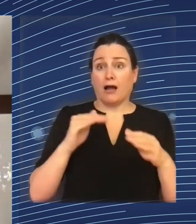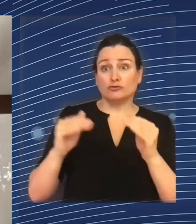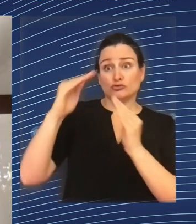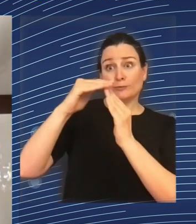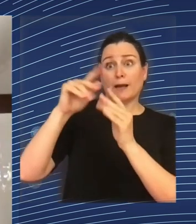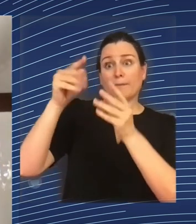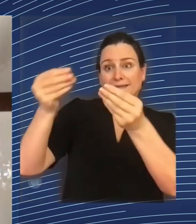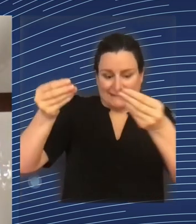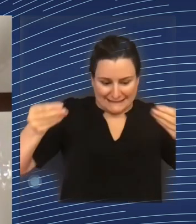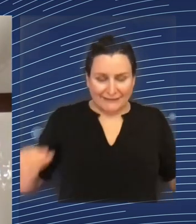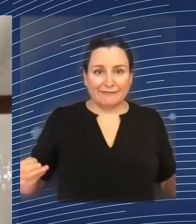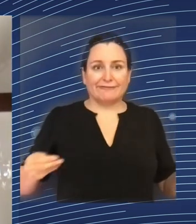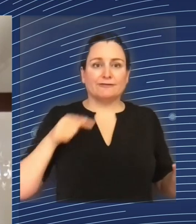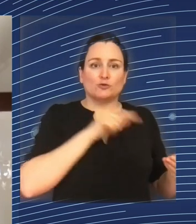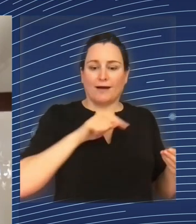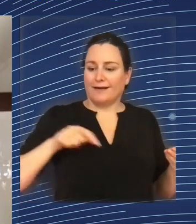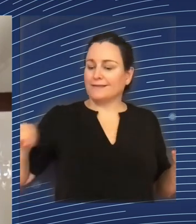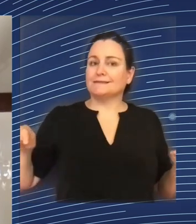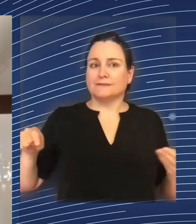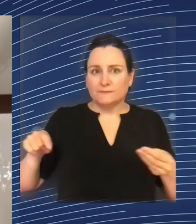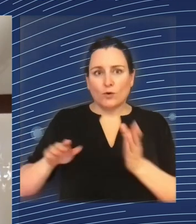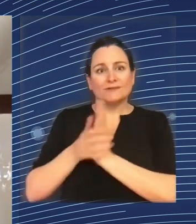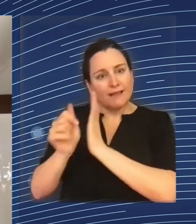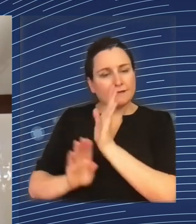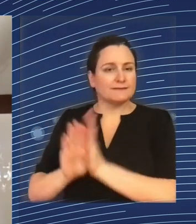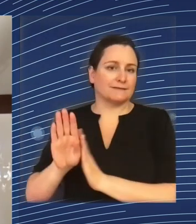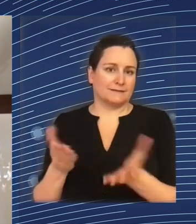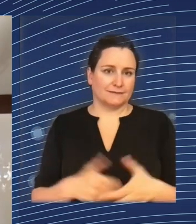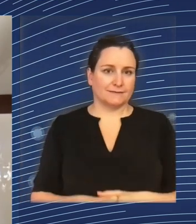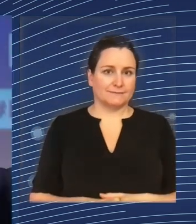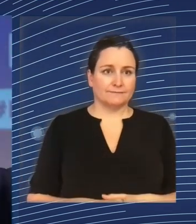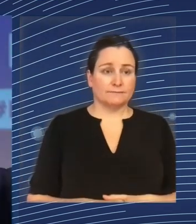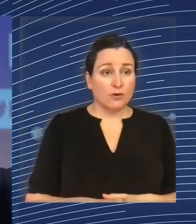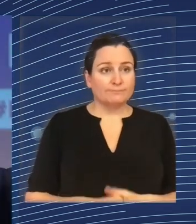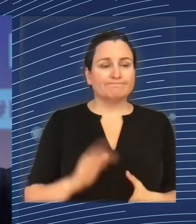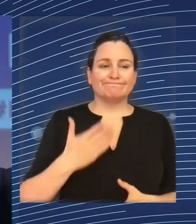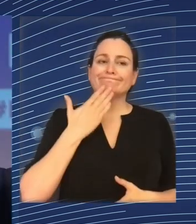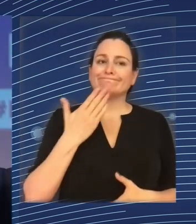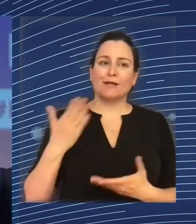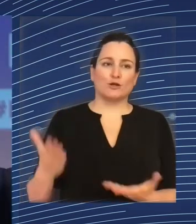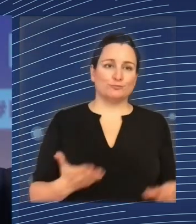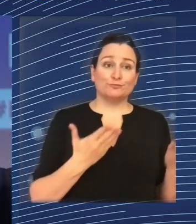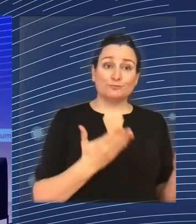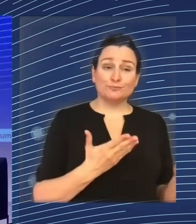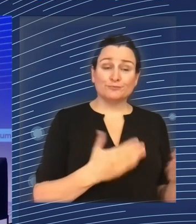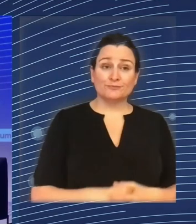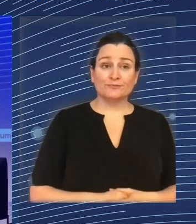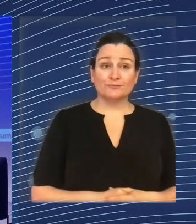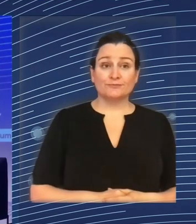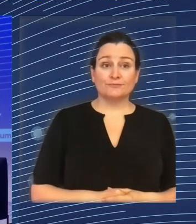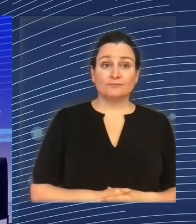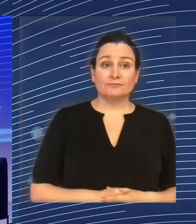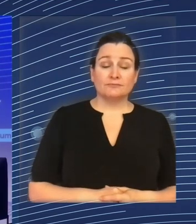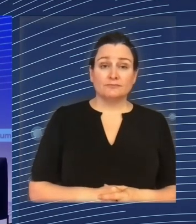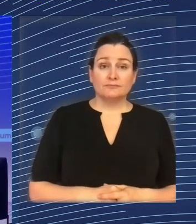Excellent. Thanks a lot. I'll turn to Mr. Posset on the same question and your response. No, think I cannot agree more